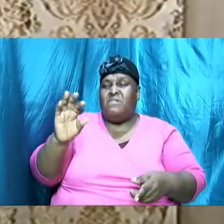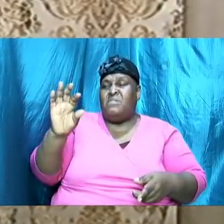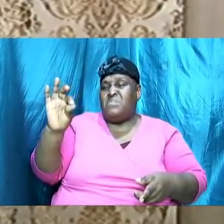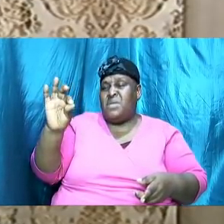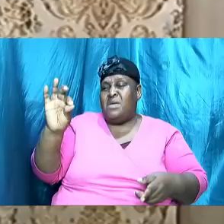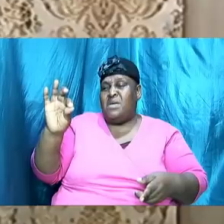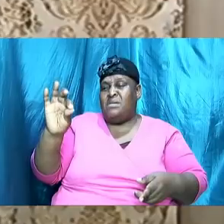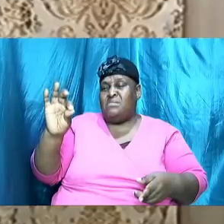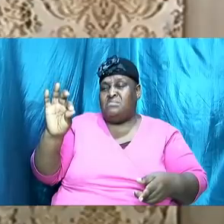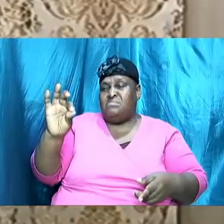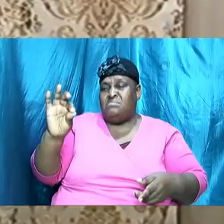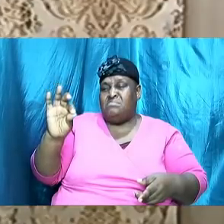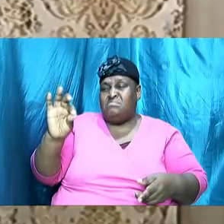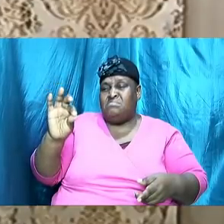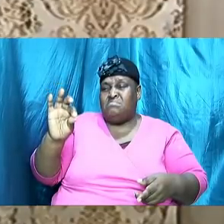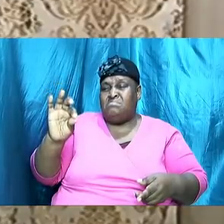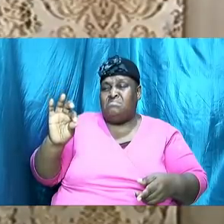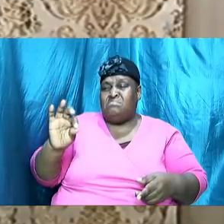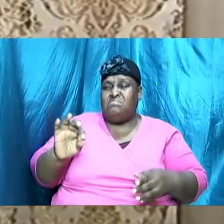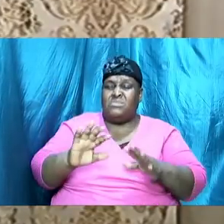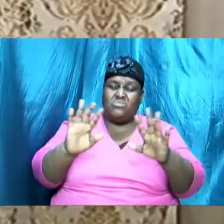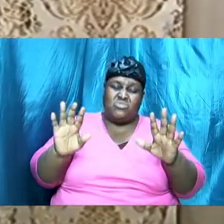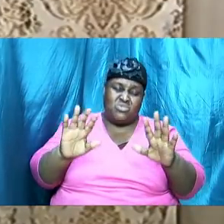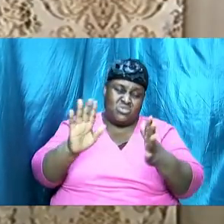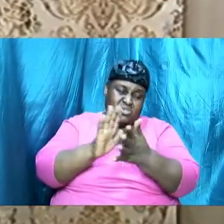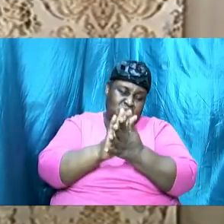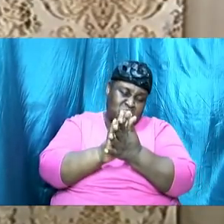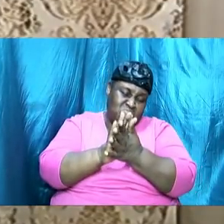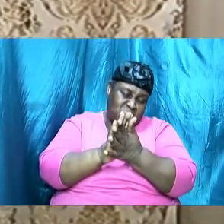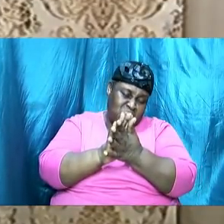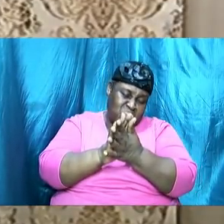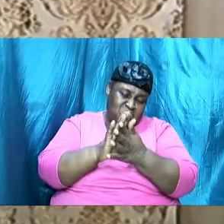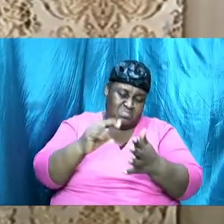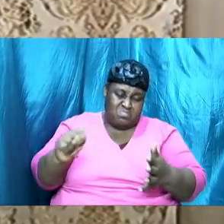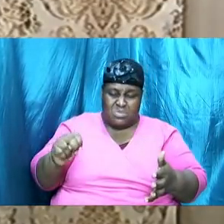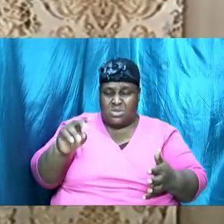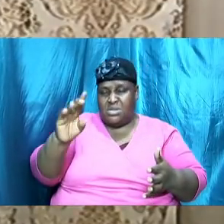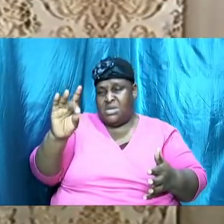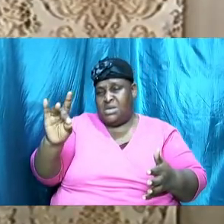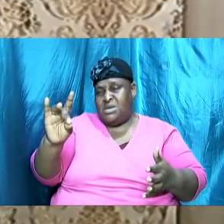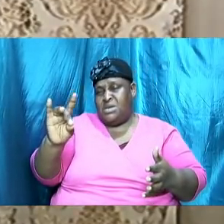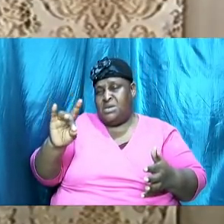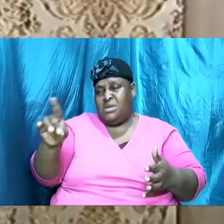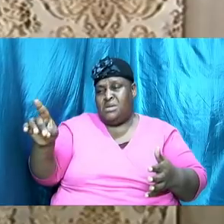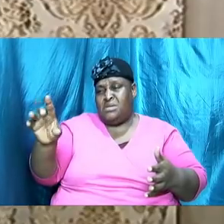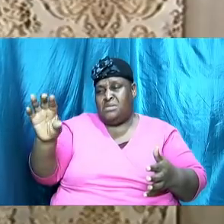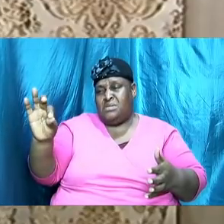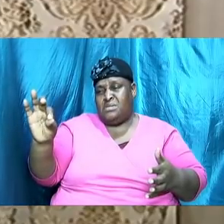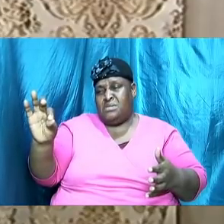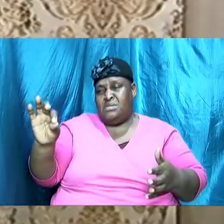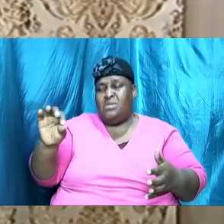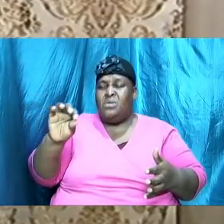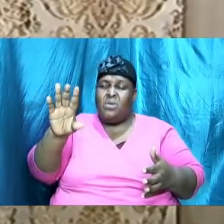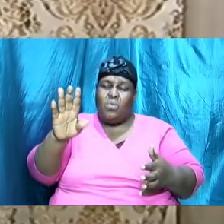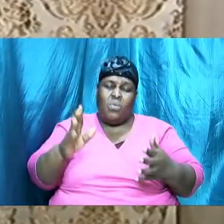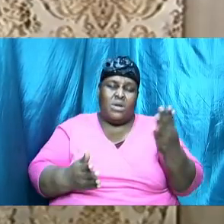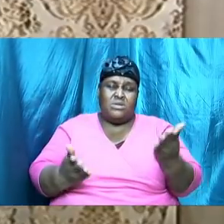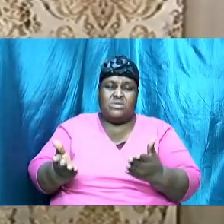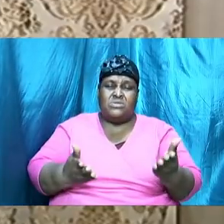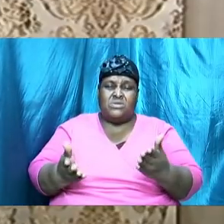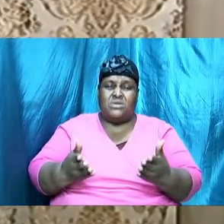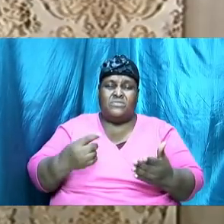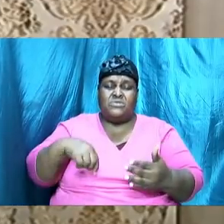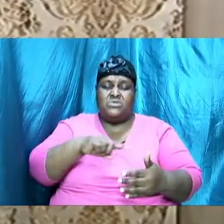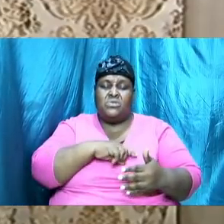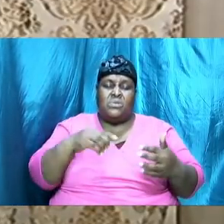30 you know Sunday school being 8 to 9 still we will keep it as is and then the one service that we will have